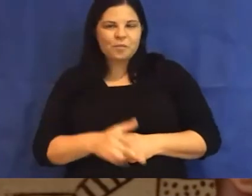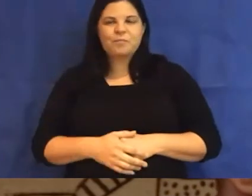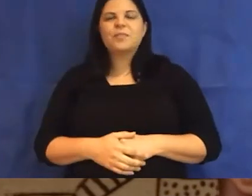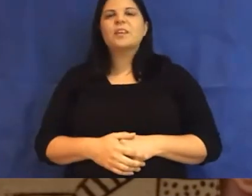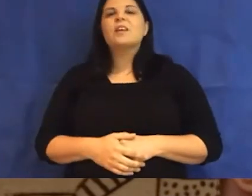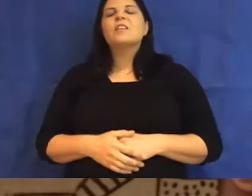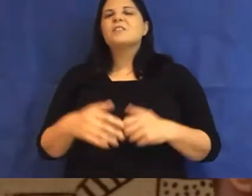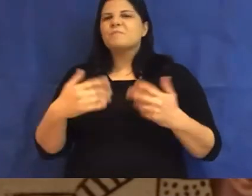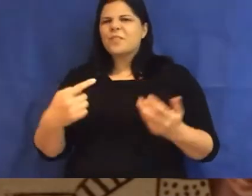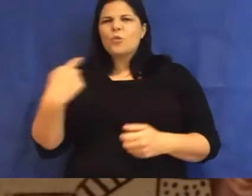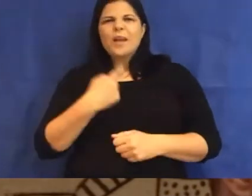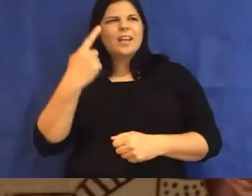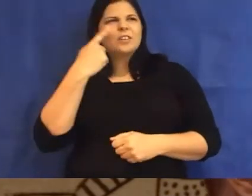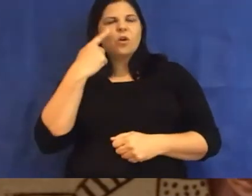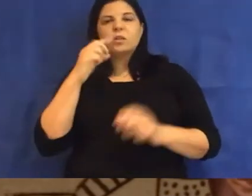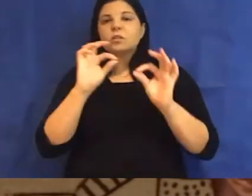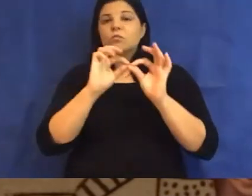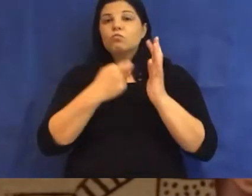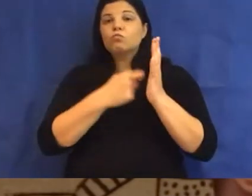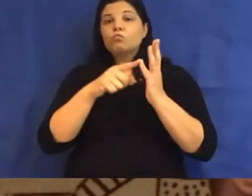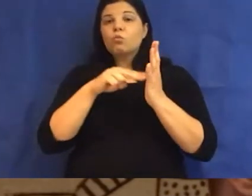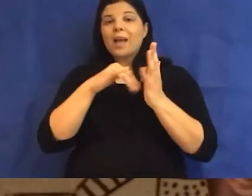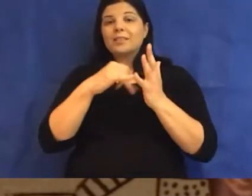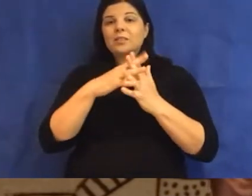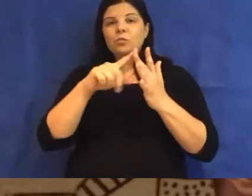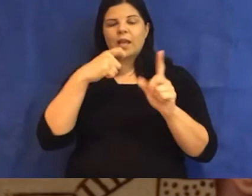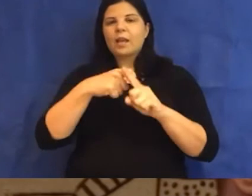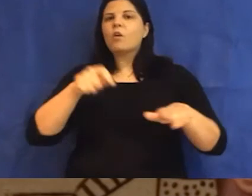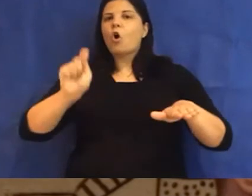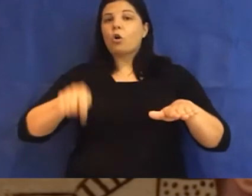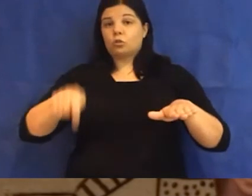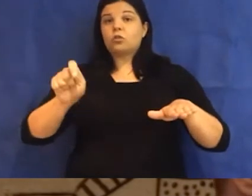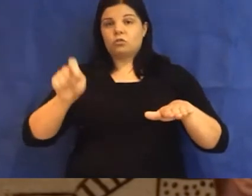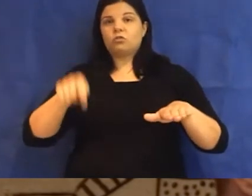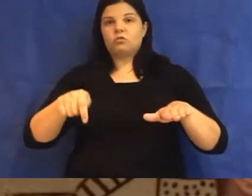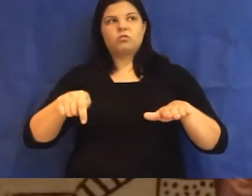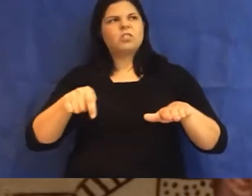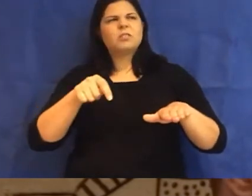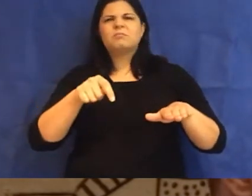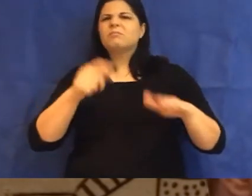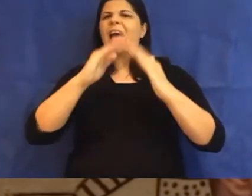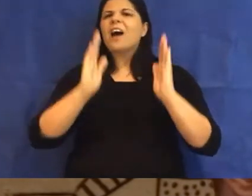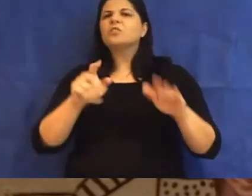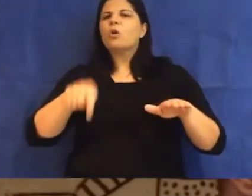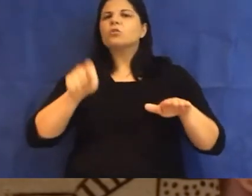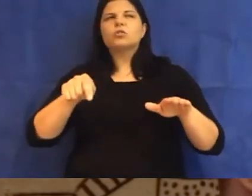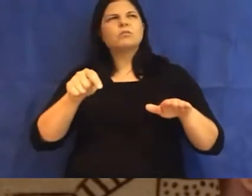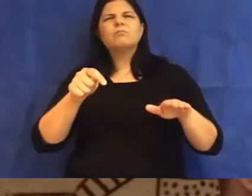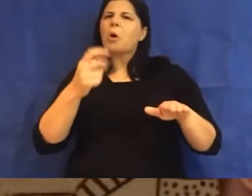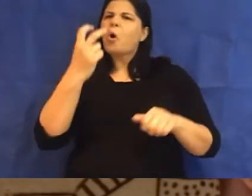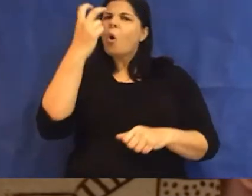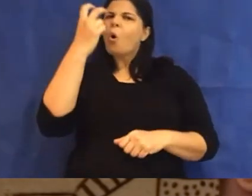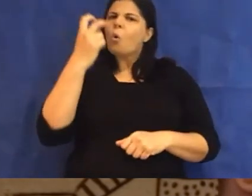we noticed in Brunswick an auction taking place in this, like, historical or semi-historical, like,